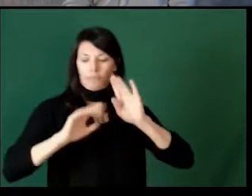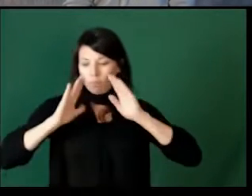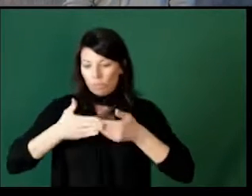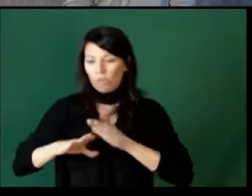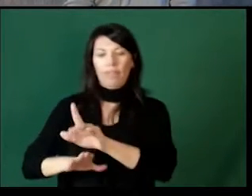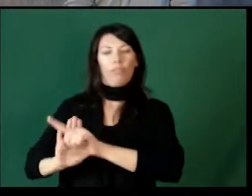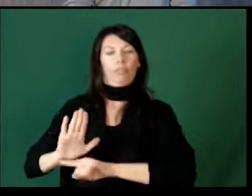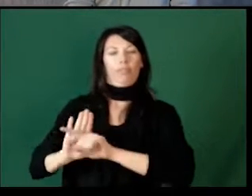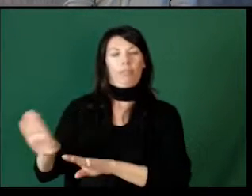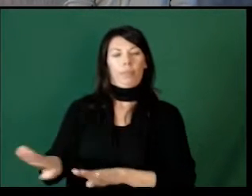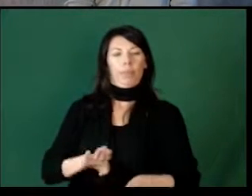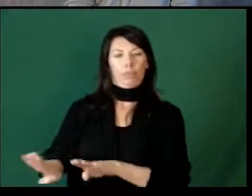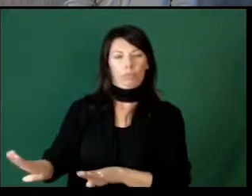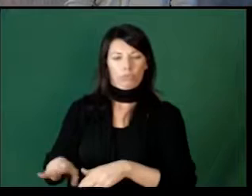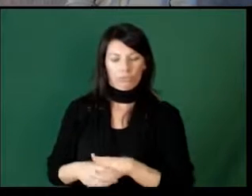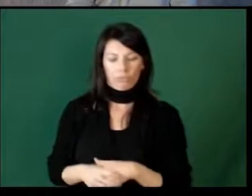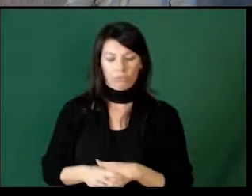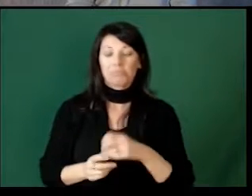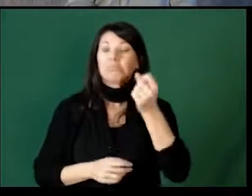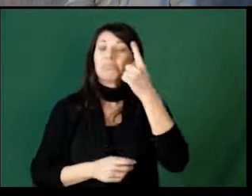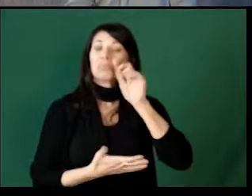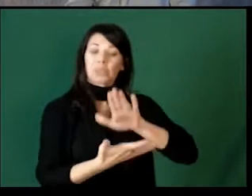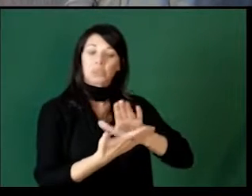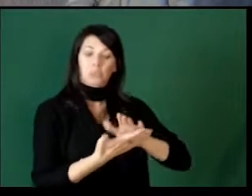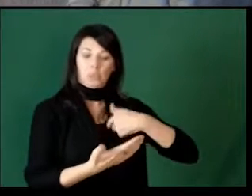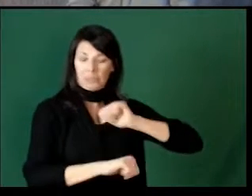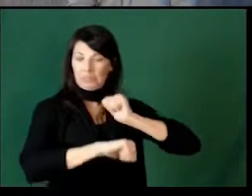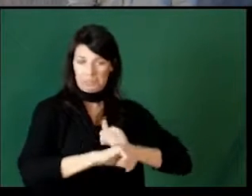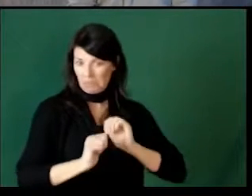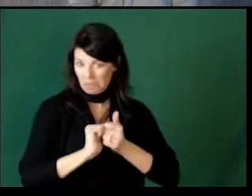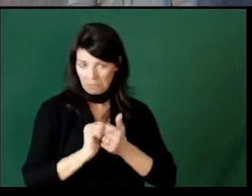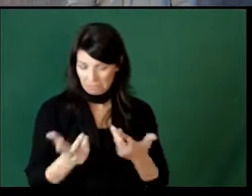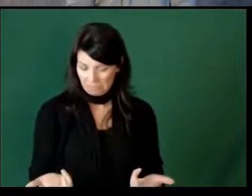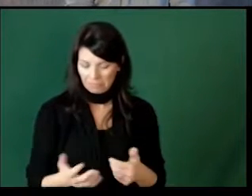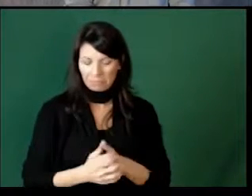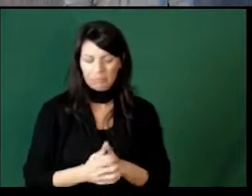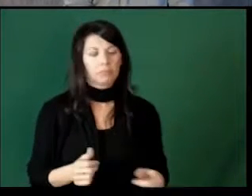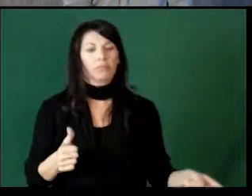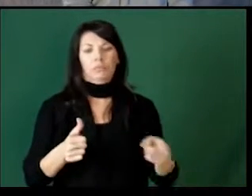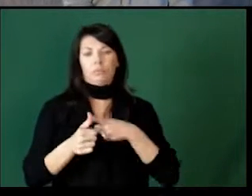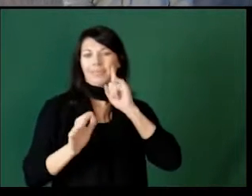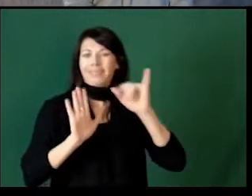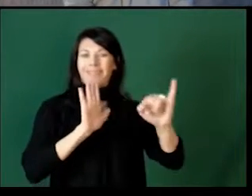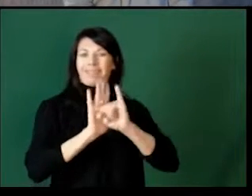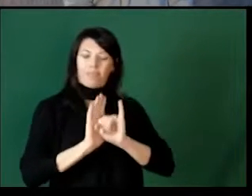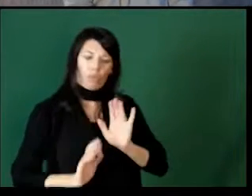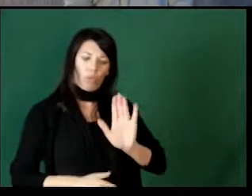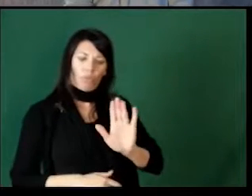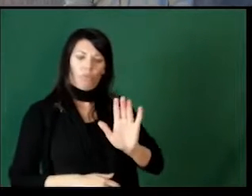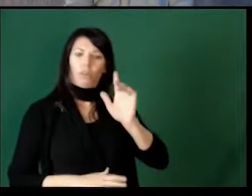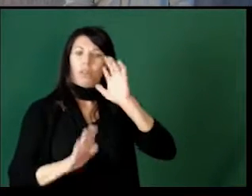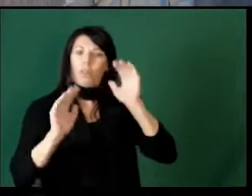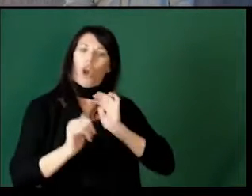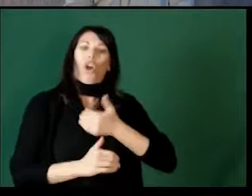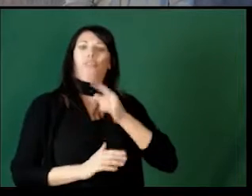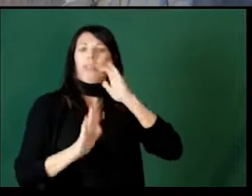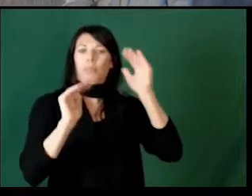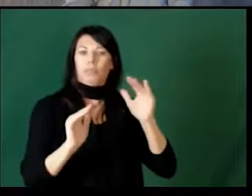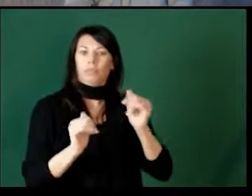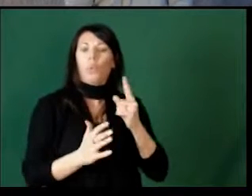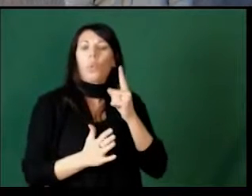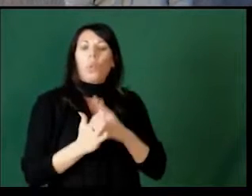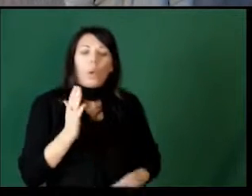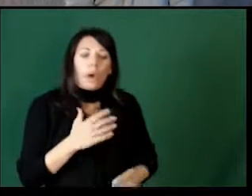focusing on the behaviors they exhibit that we don't prefer. At school, we set those up by first identifying those expectations.